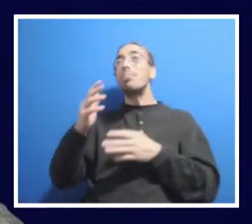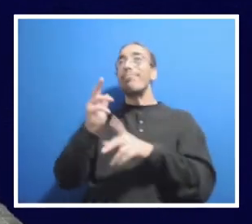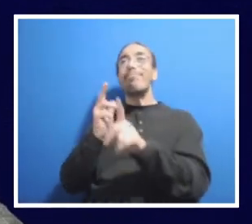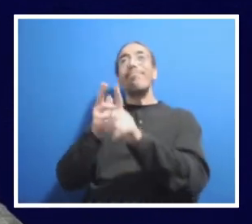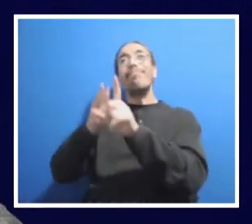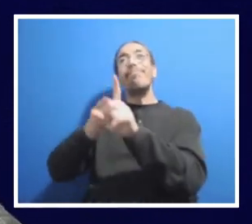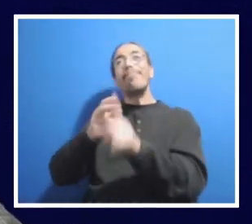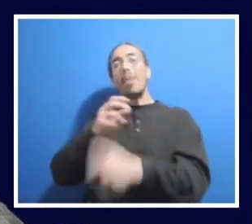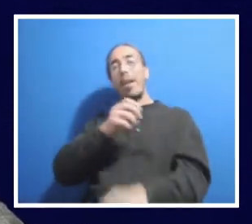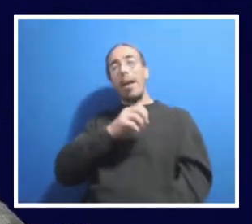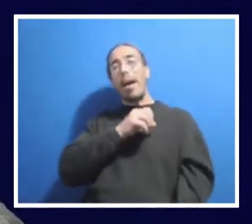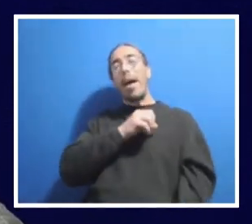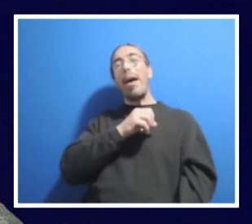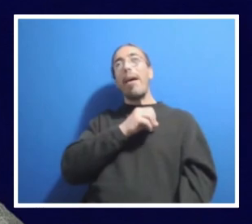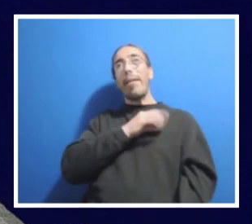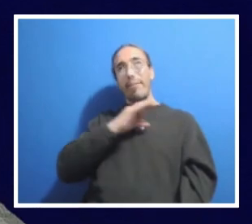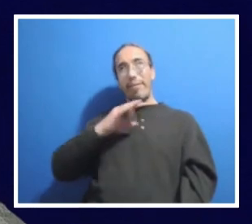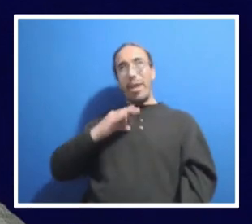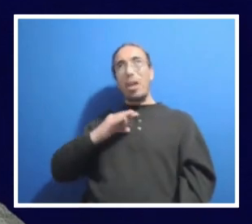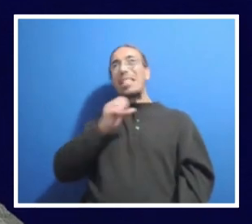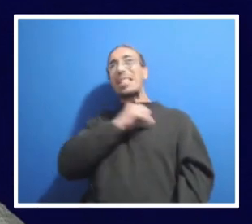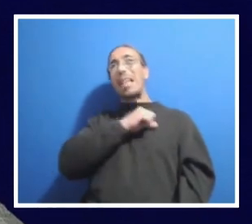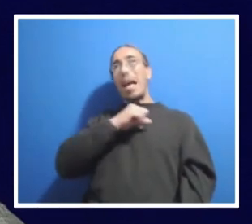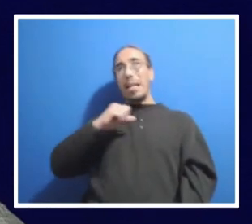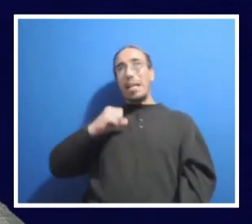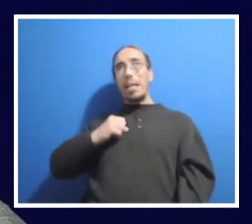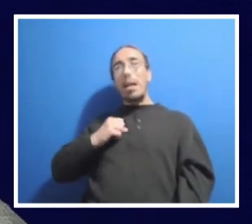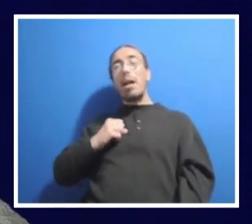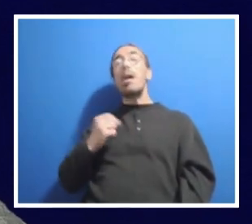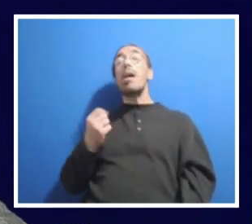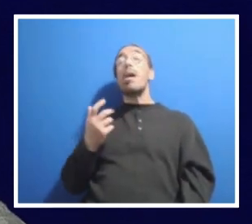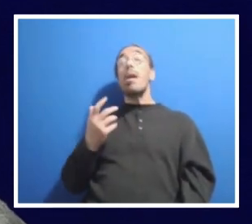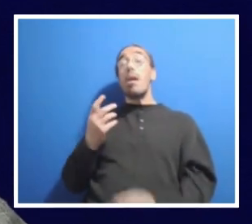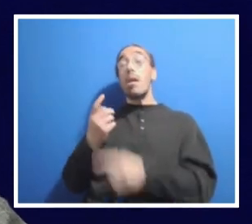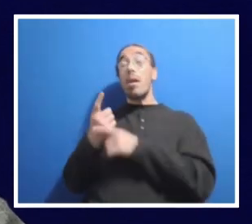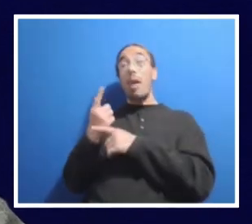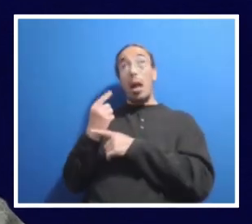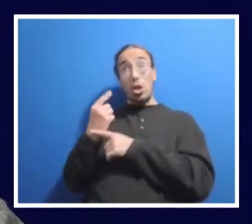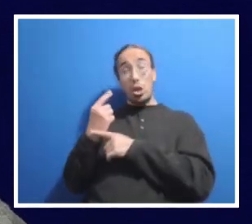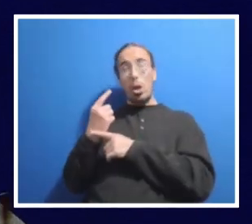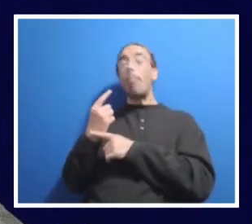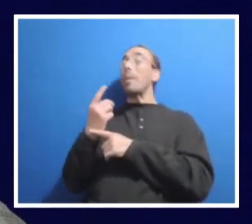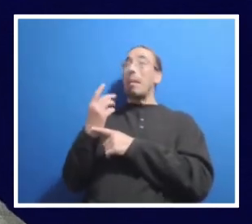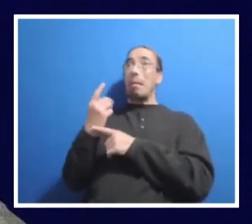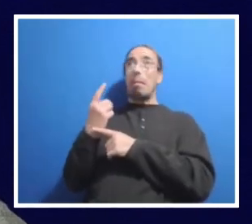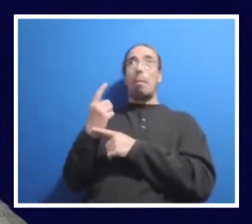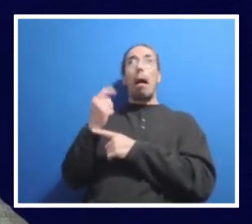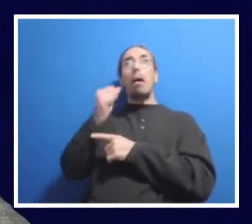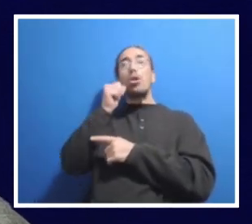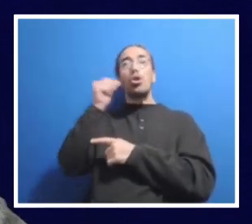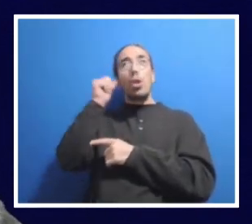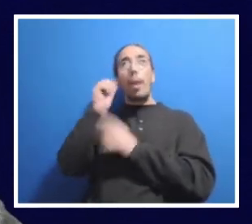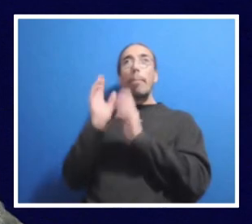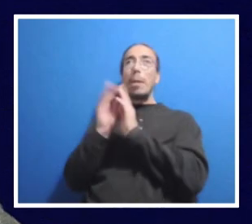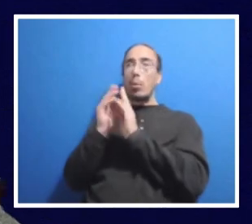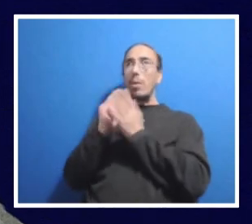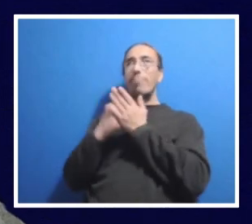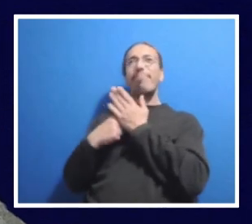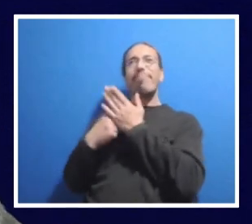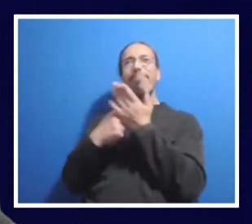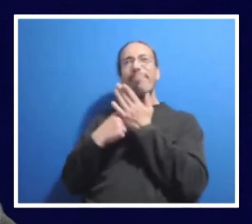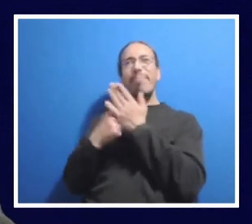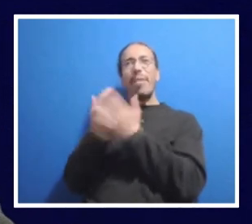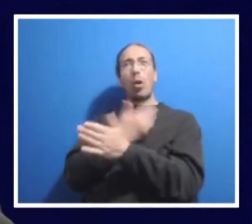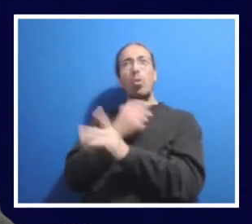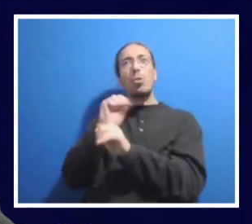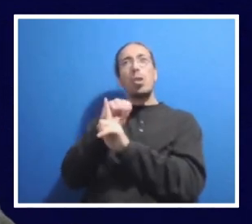across the board. So at yesterday's plenary we spoke quite a bit about the budget and the situation we're in. And so one of the